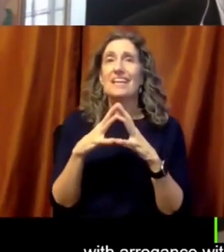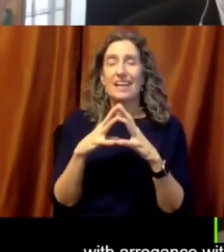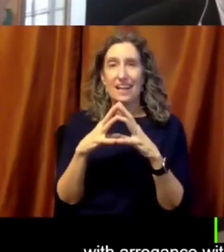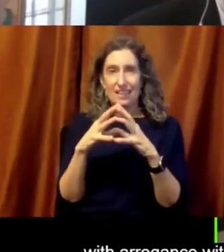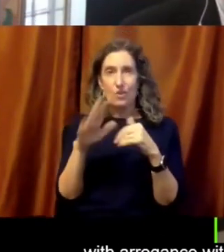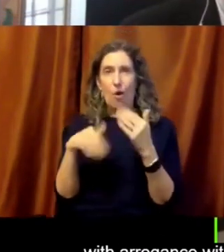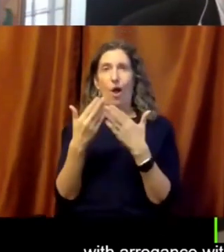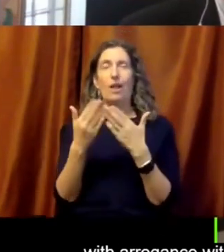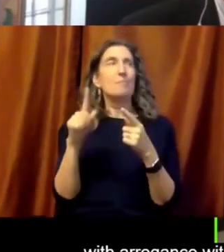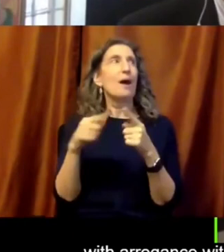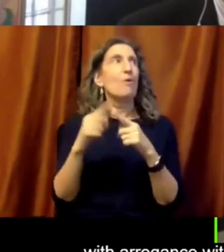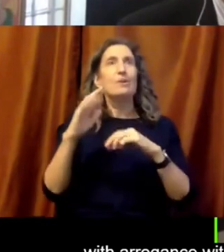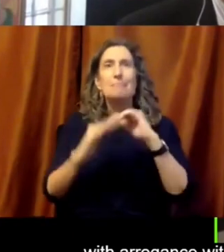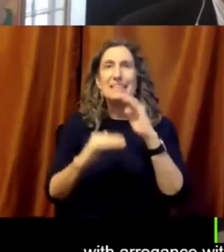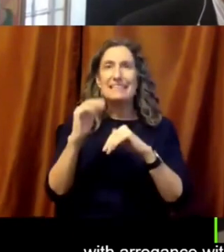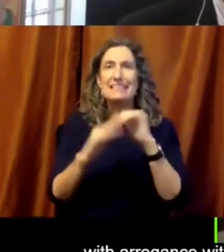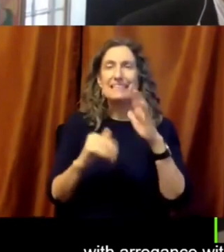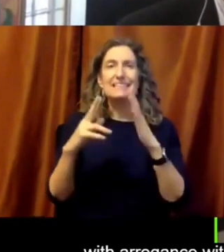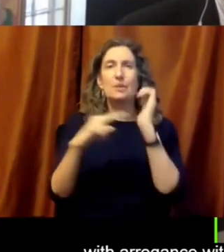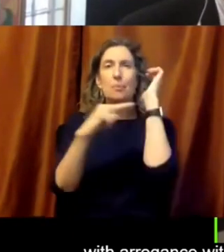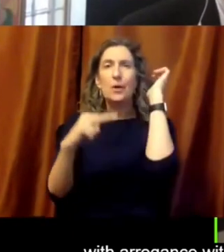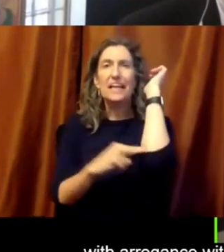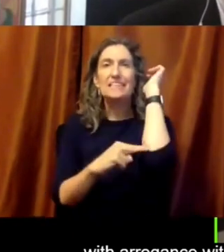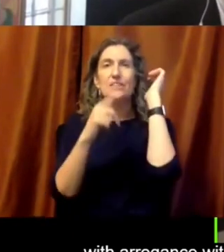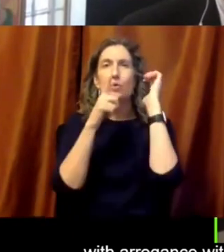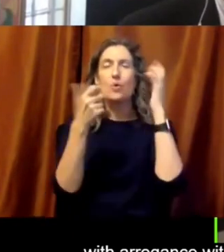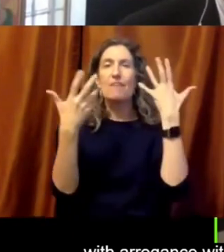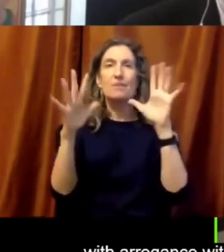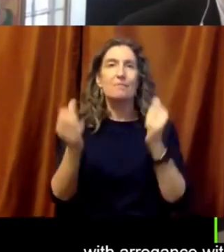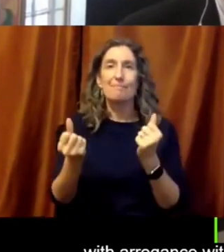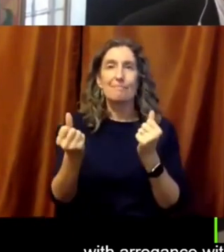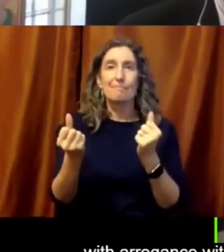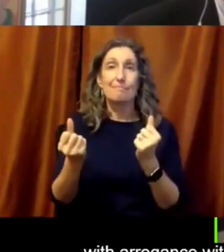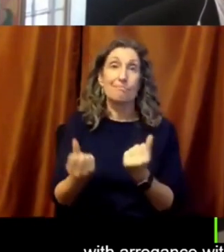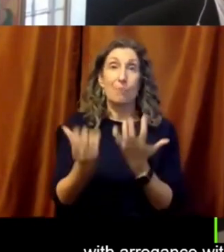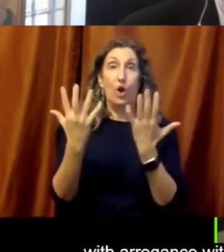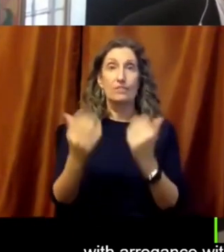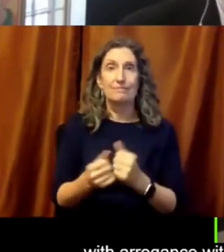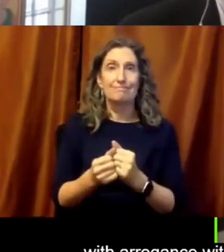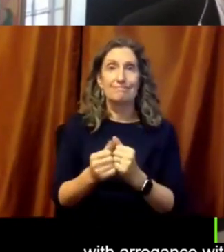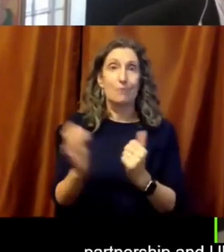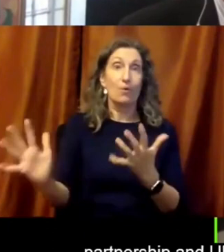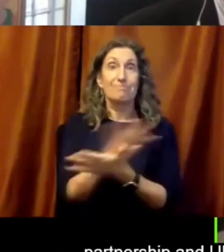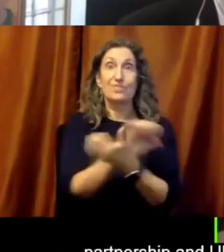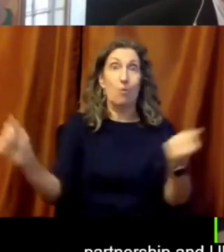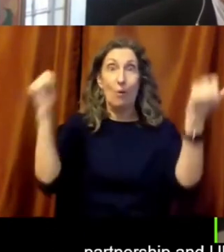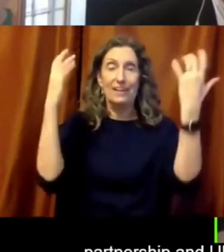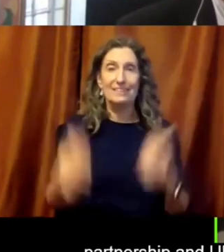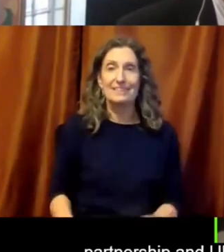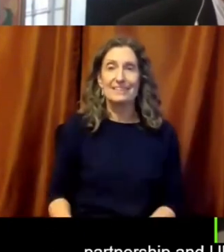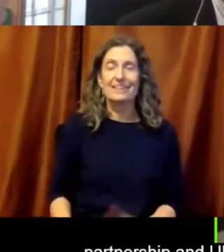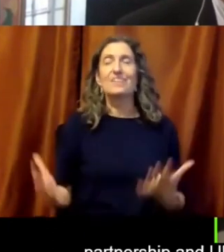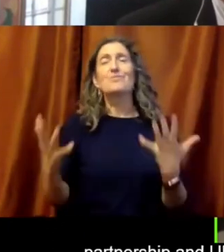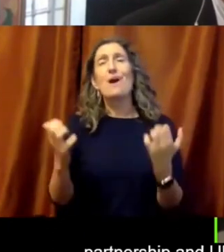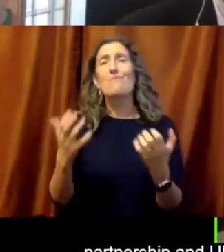building those bridges that have been burned, that have been ripped to shreds.